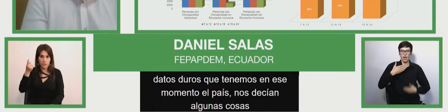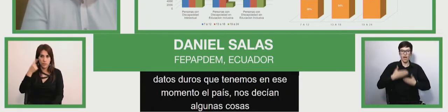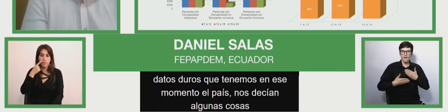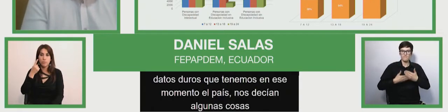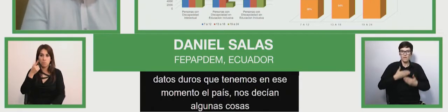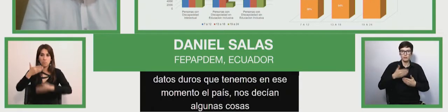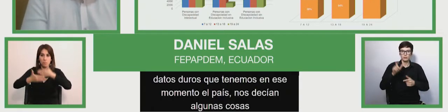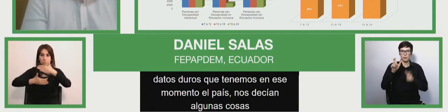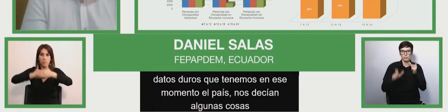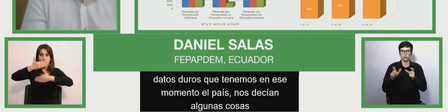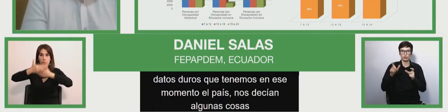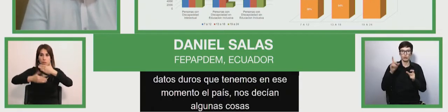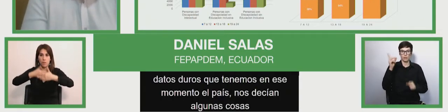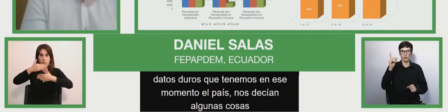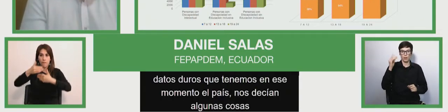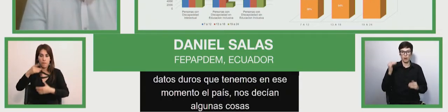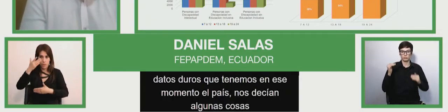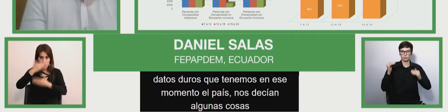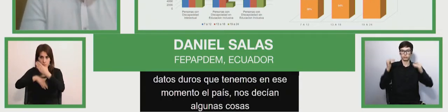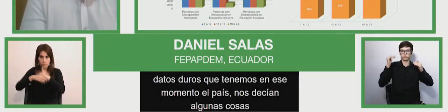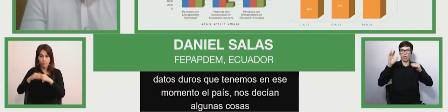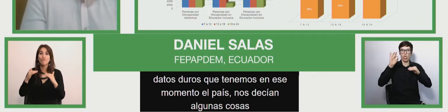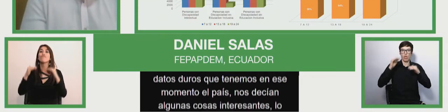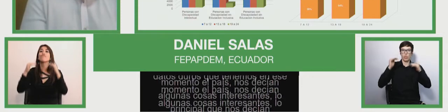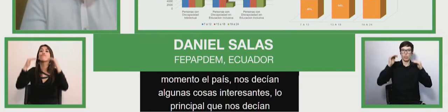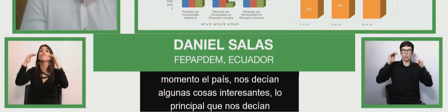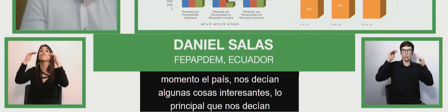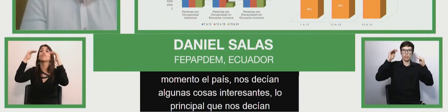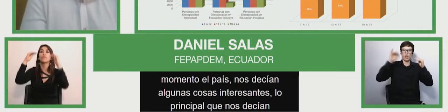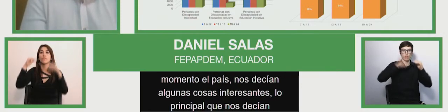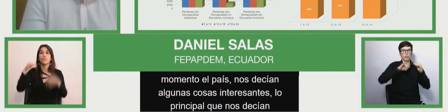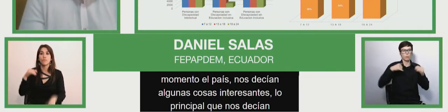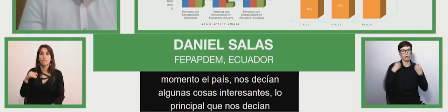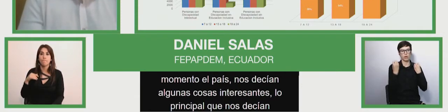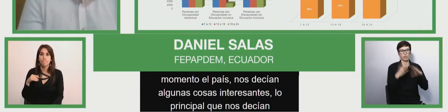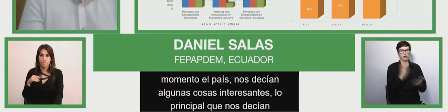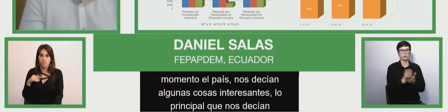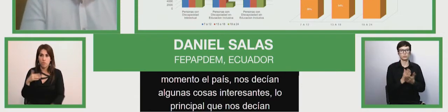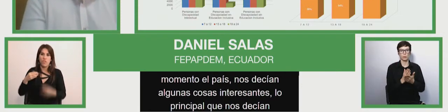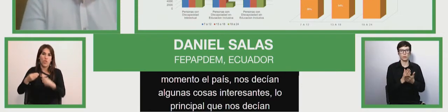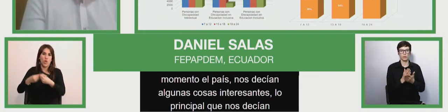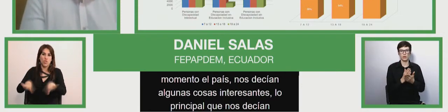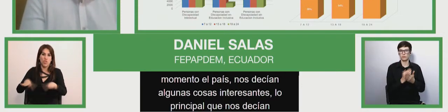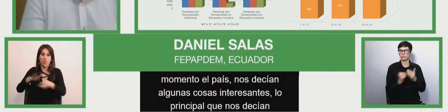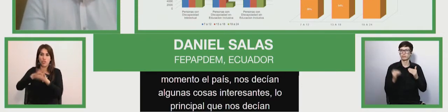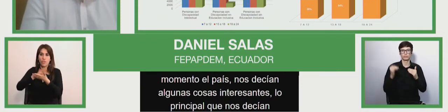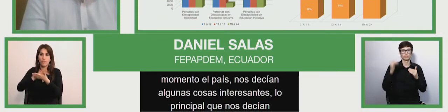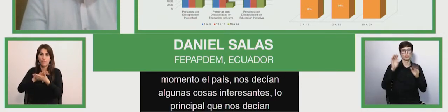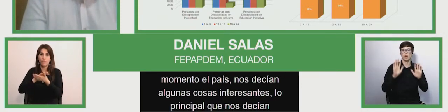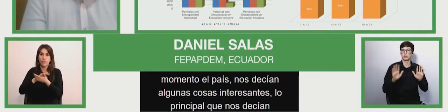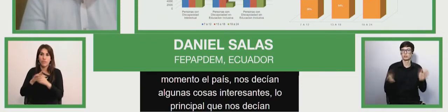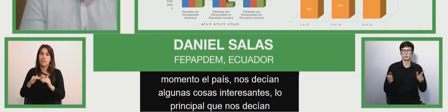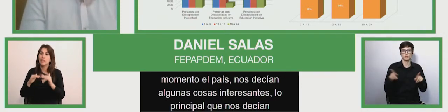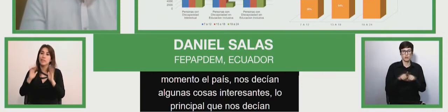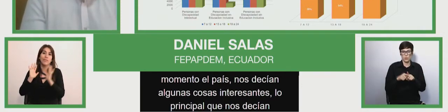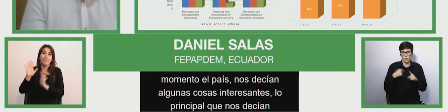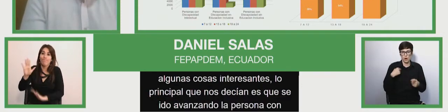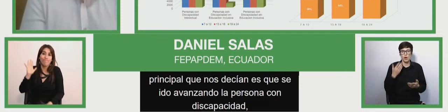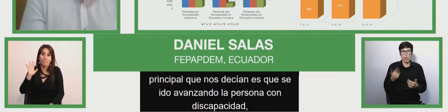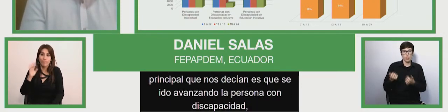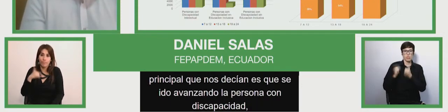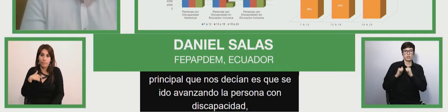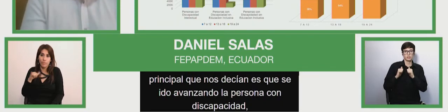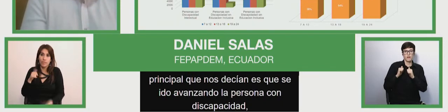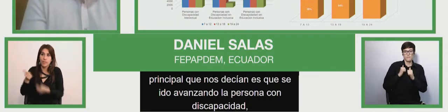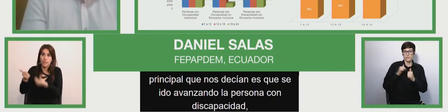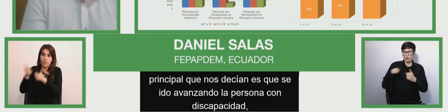having the problem with people who intellectual disabilities they would fall behind in the occasional system the challenge